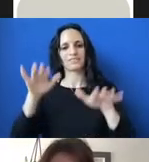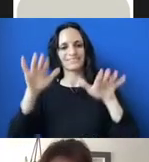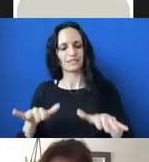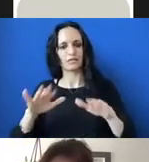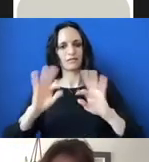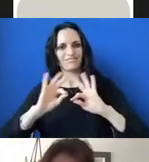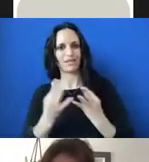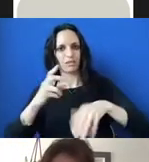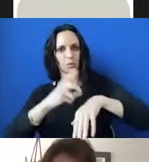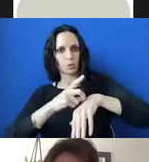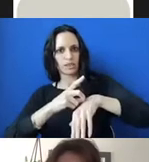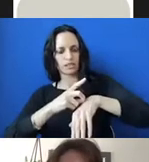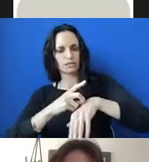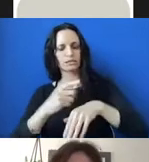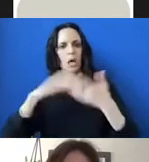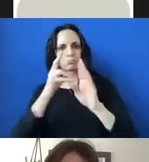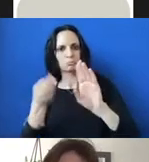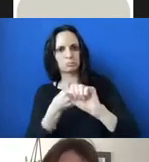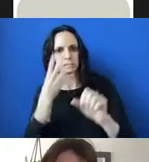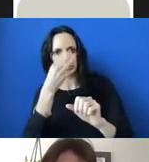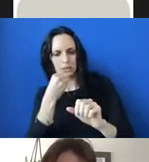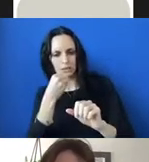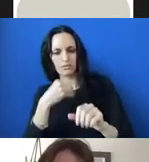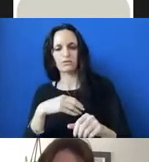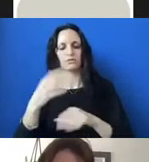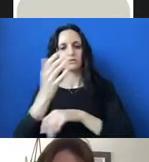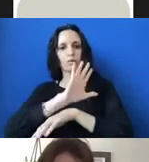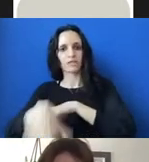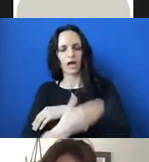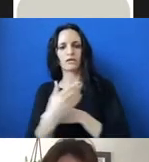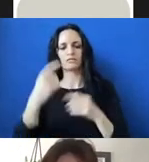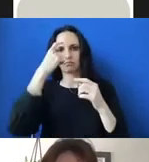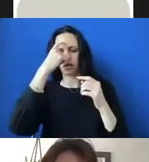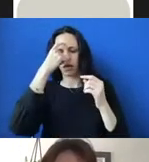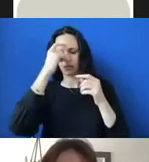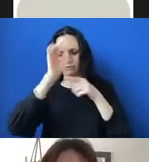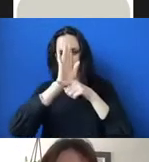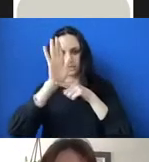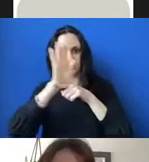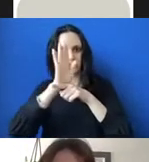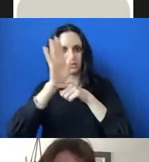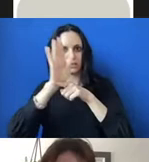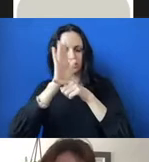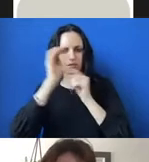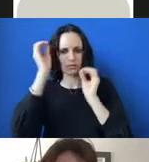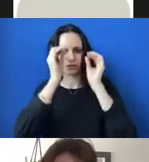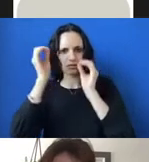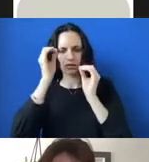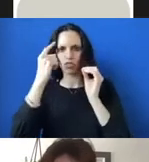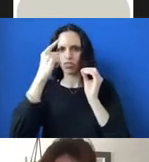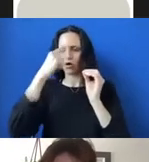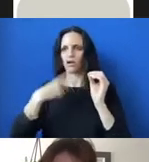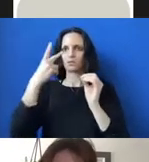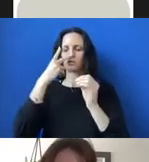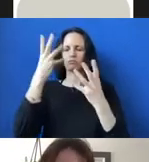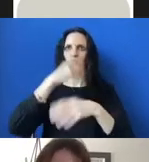I composed myself to sleep. But in the silent watches of the night, my mind was very much troubled, for I thought that I saw one of the most beautiful ladies in the